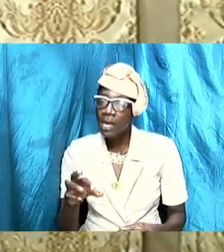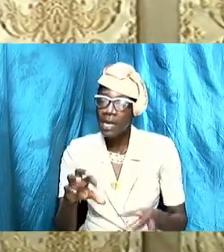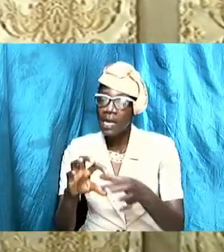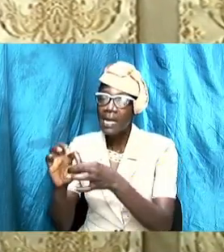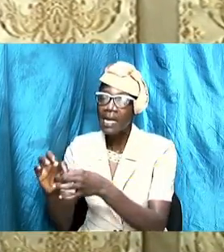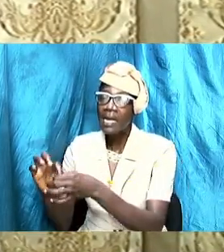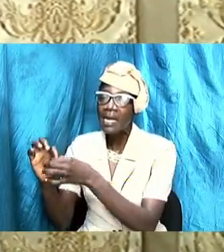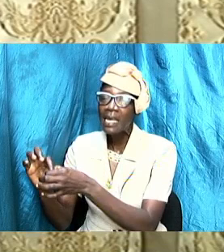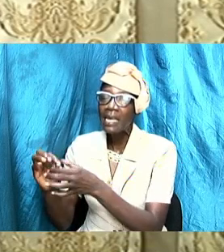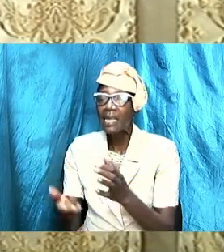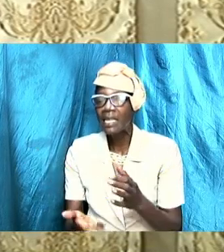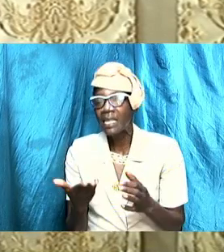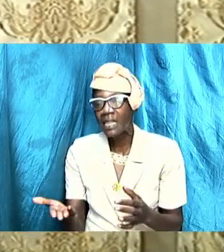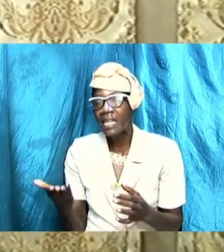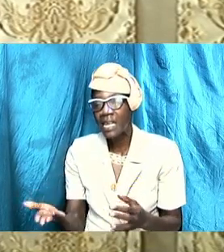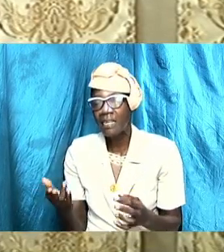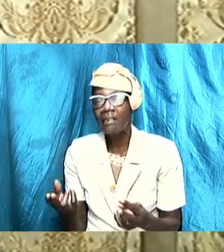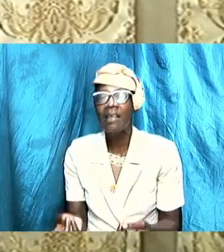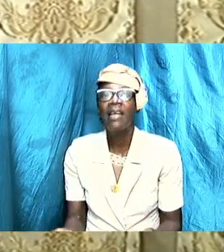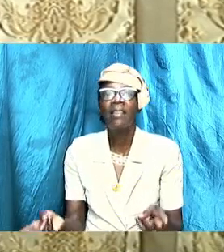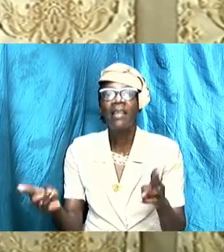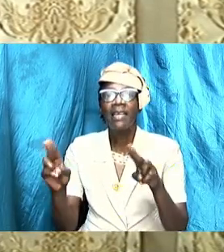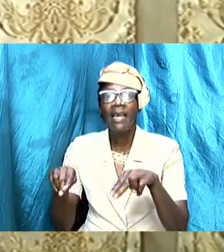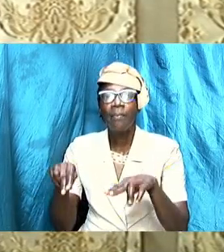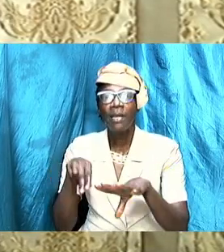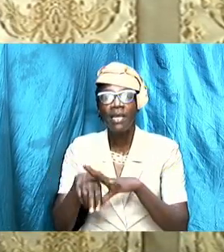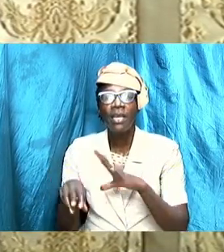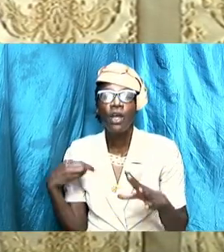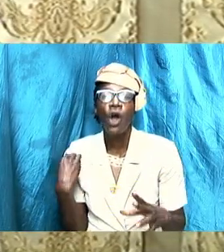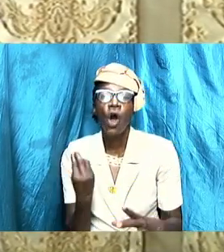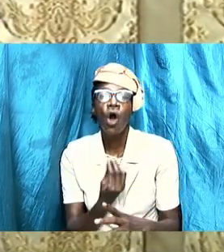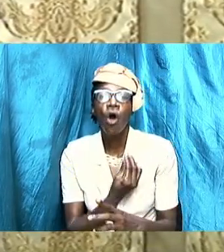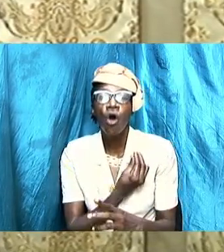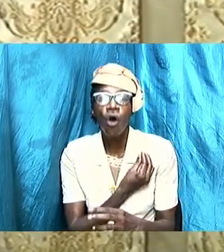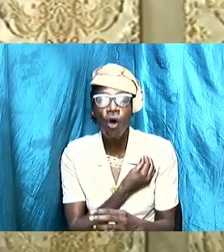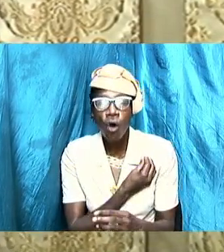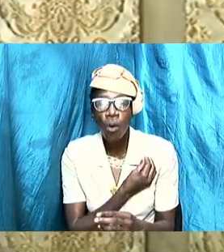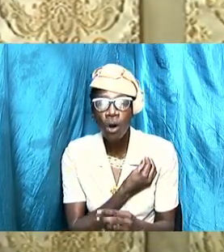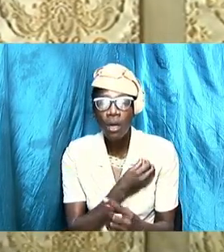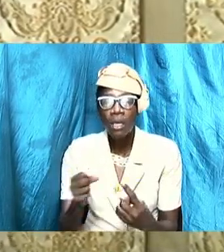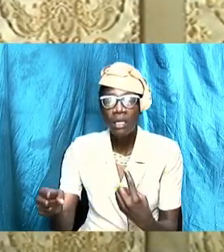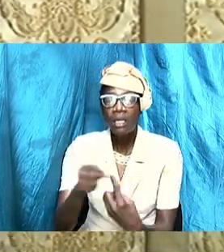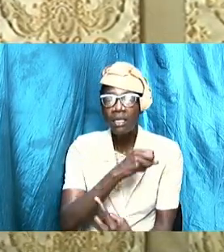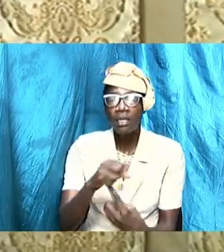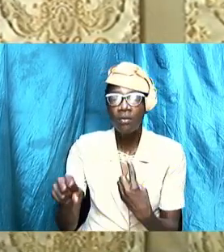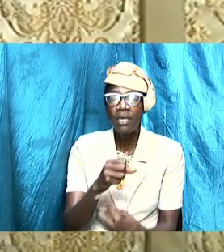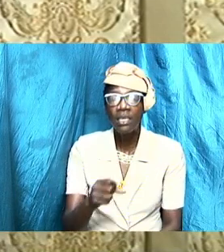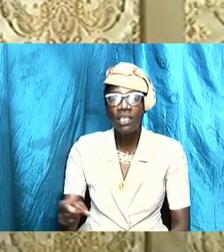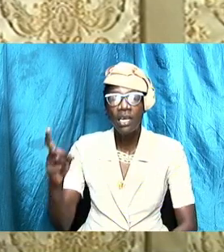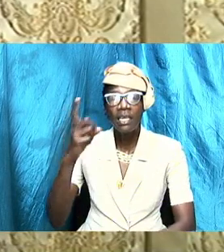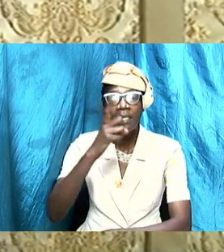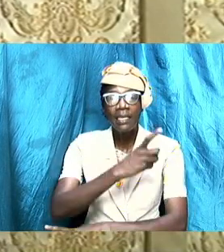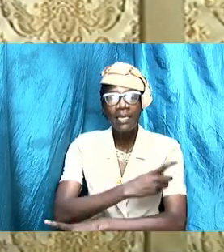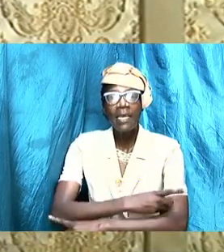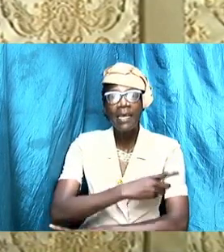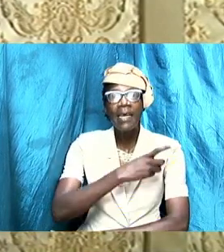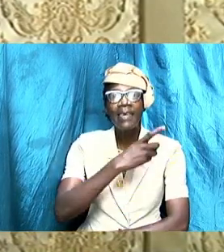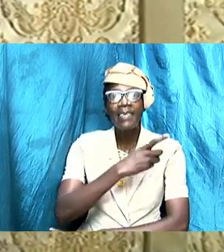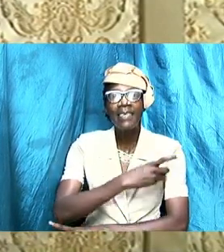things that occur in our circumstances day by day.